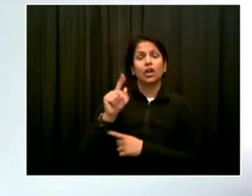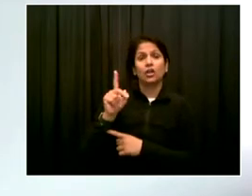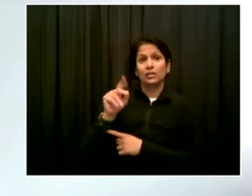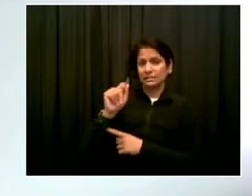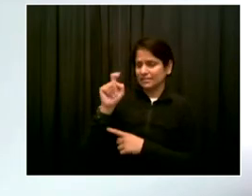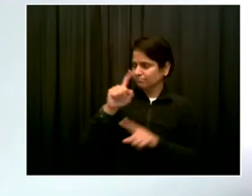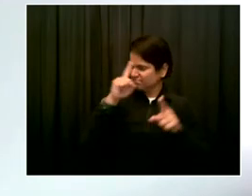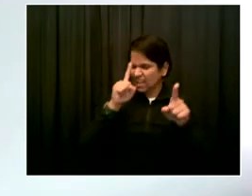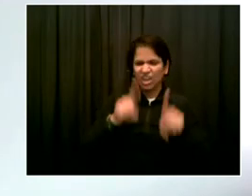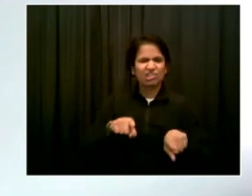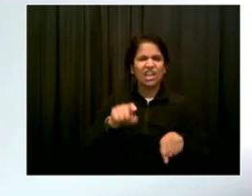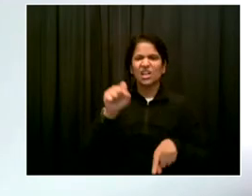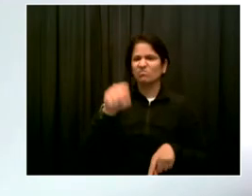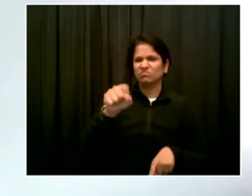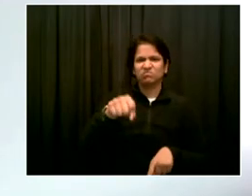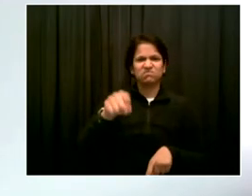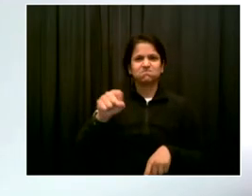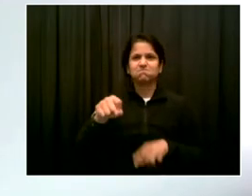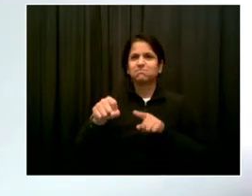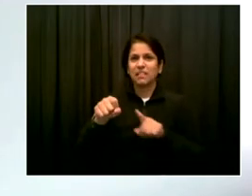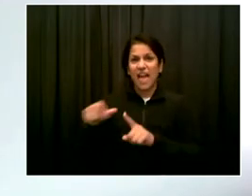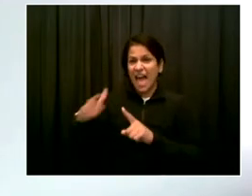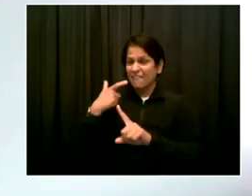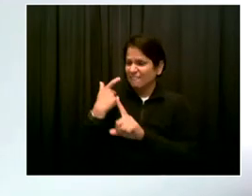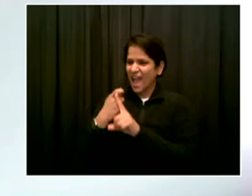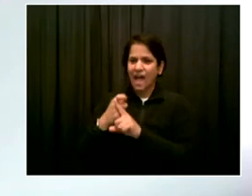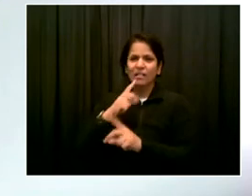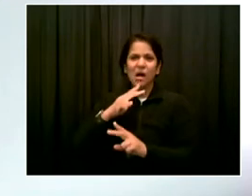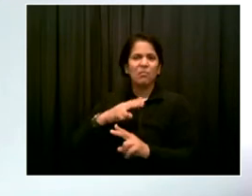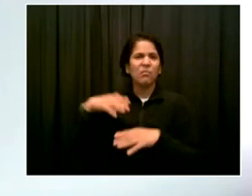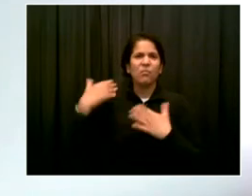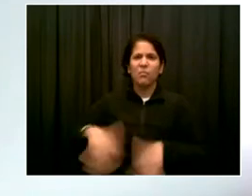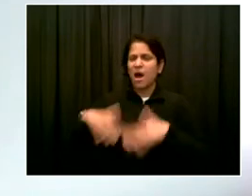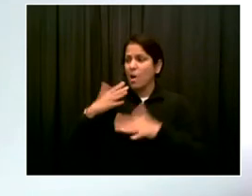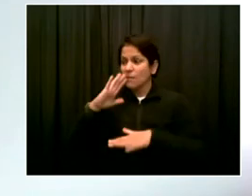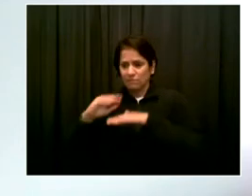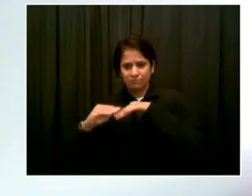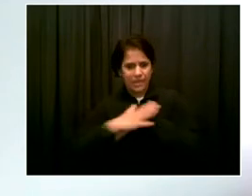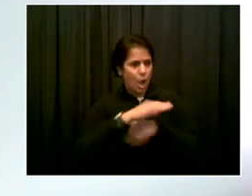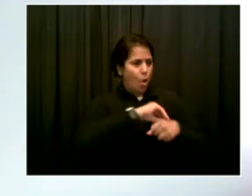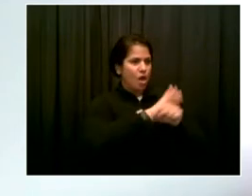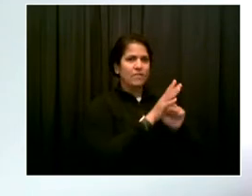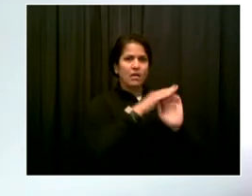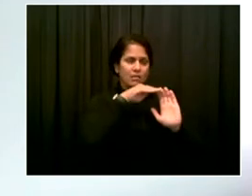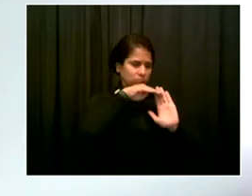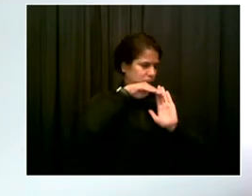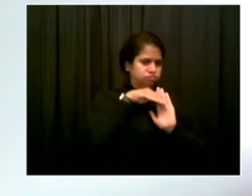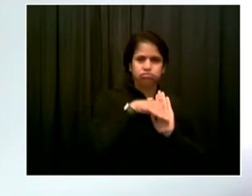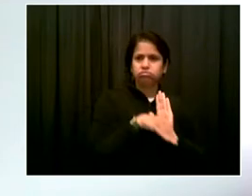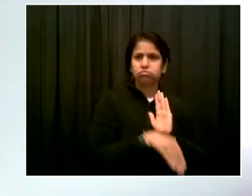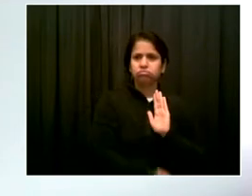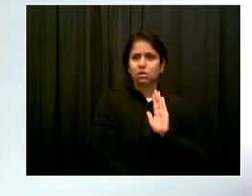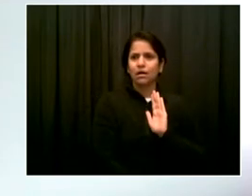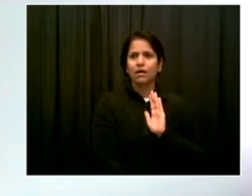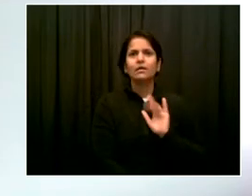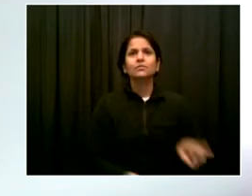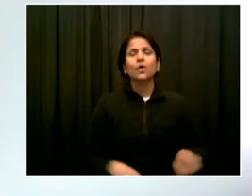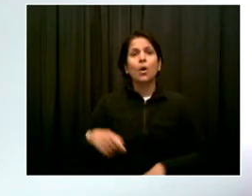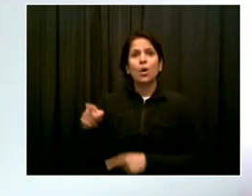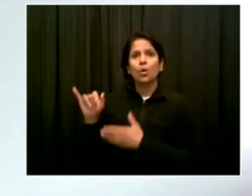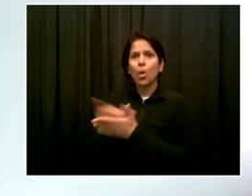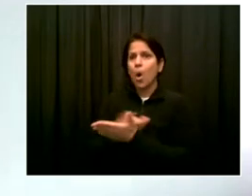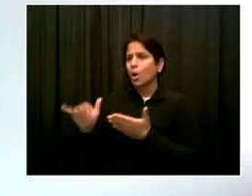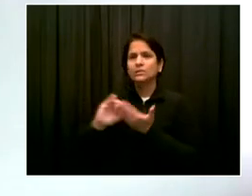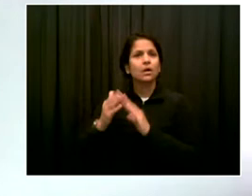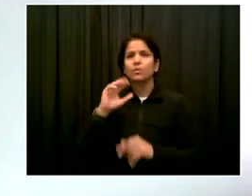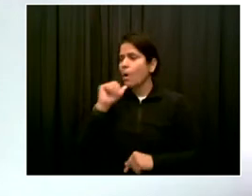vaccination have found that you can then have much more activity the way we see our beautiful New York bursting